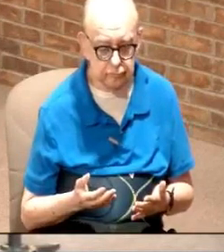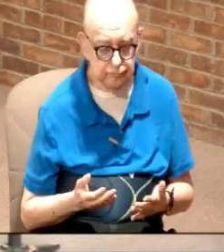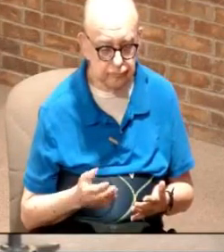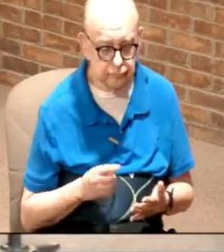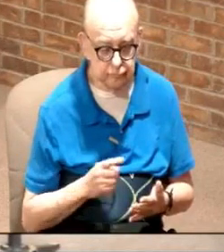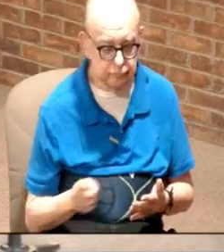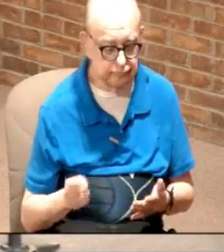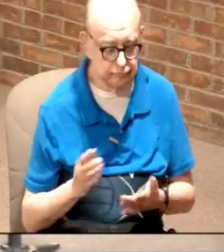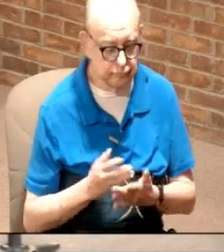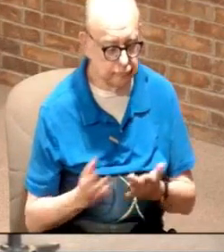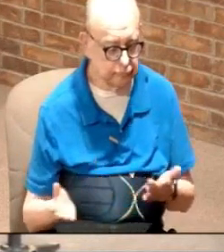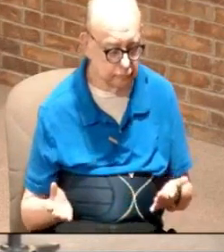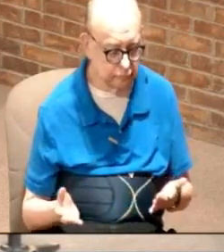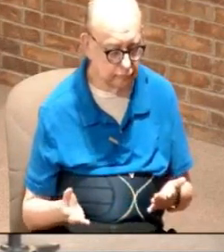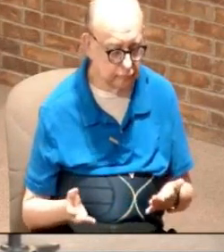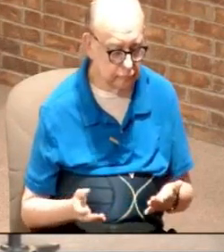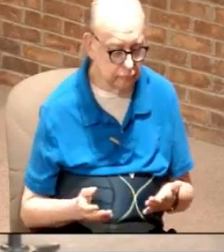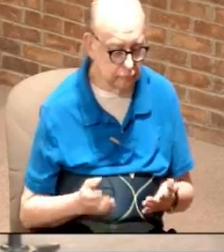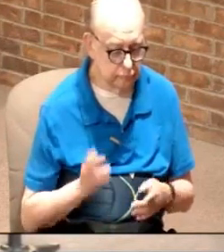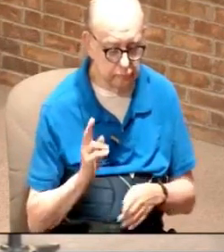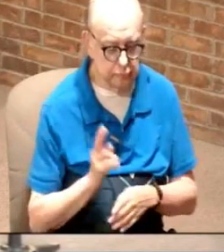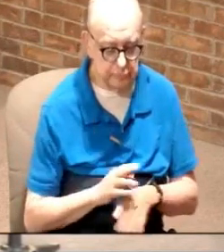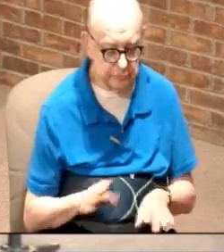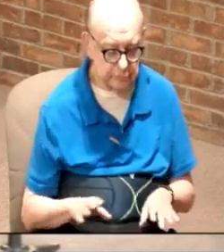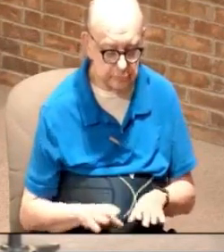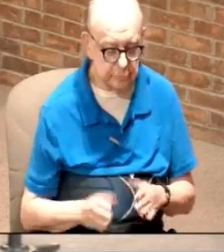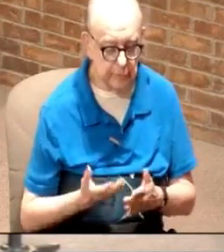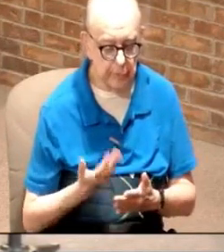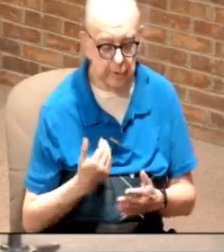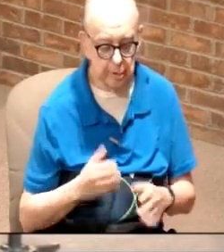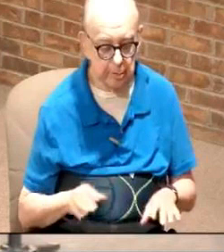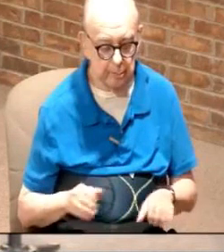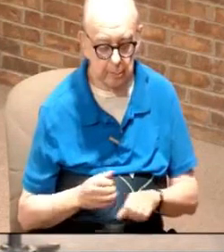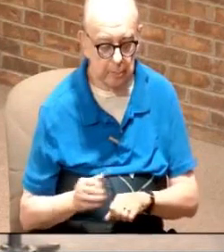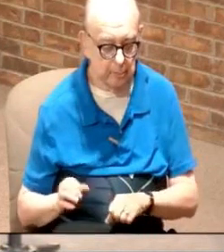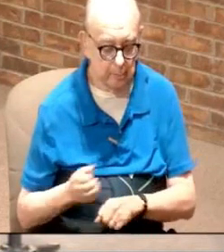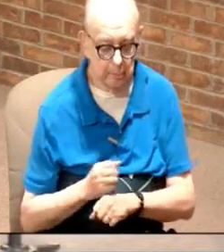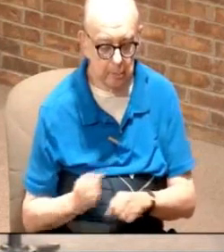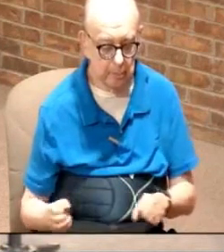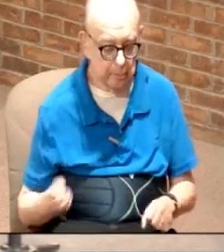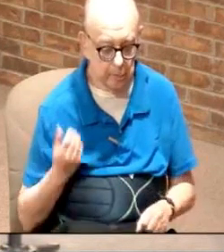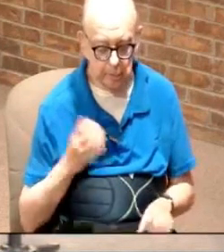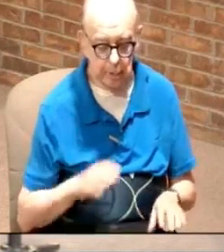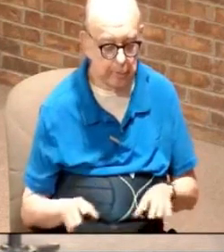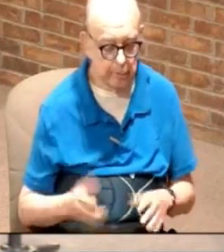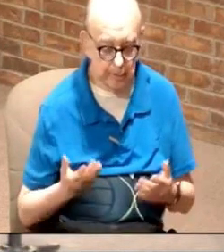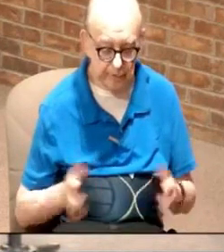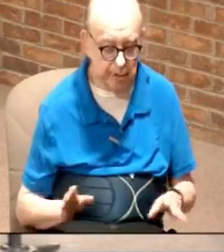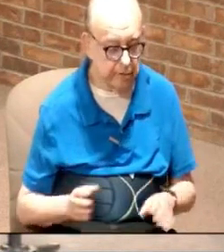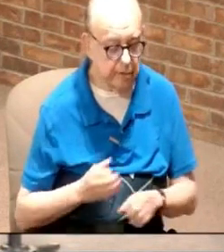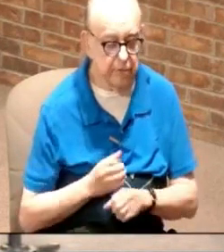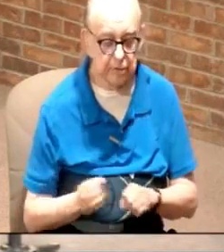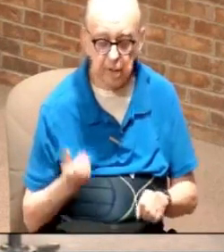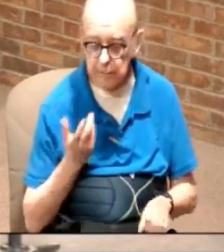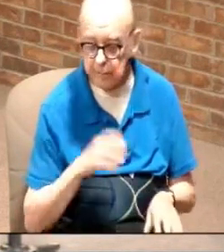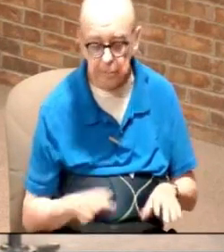There are some things that you used to do before you got saved that you will probably do again after you got saved.